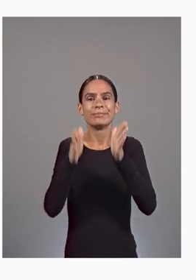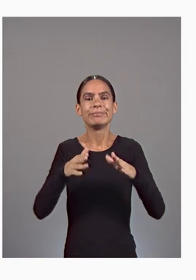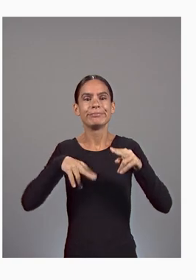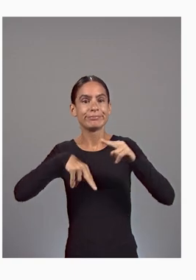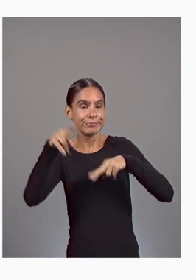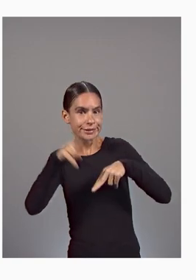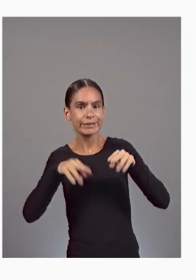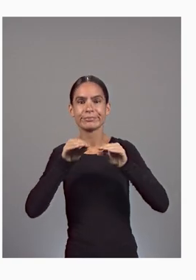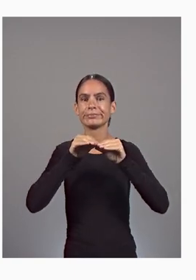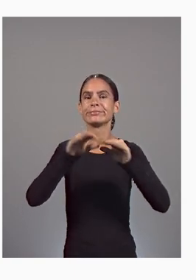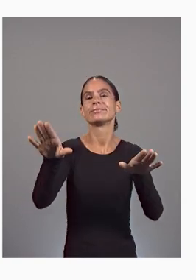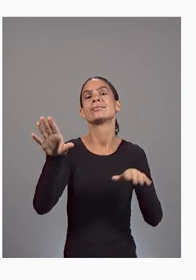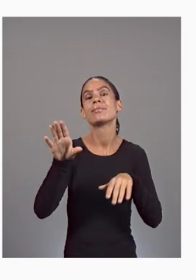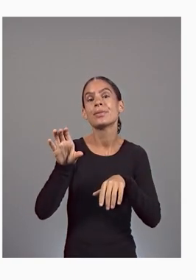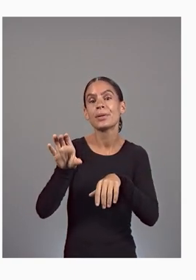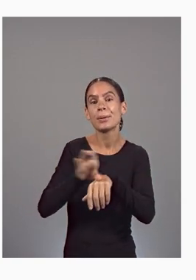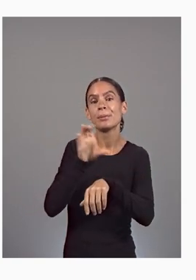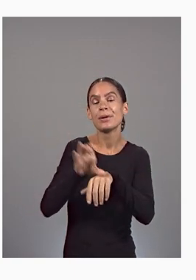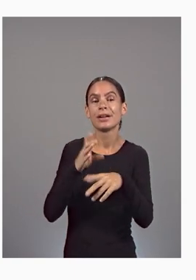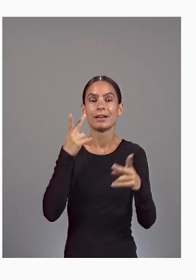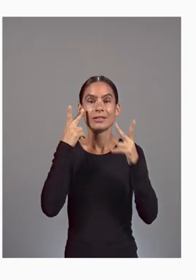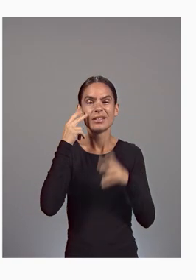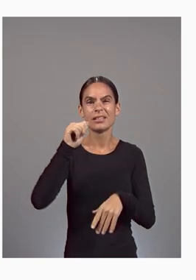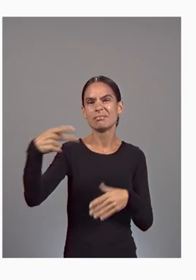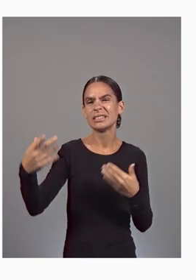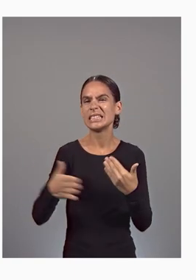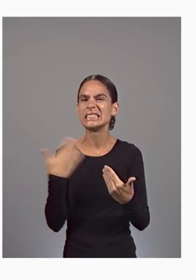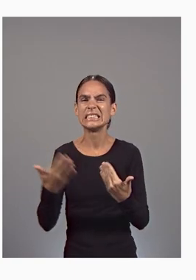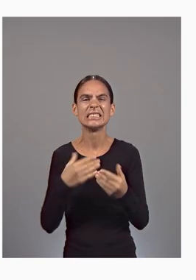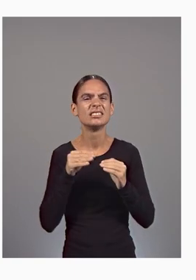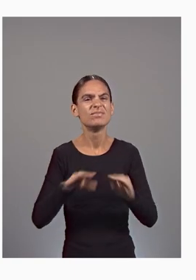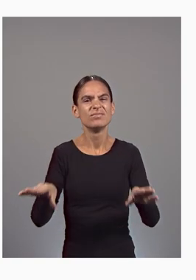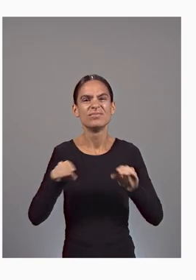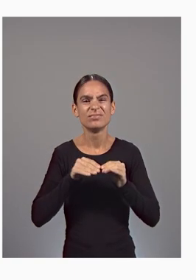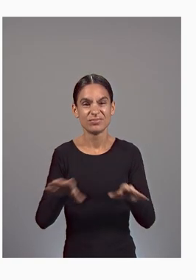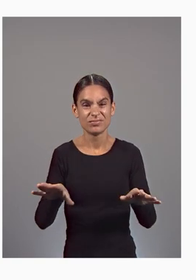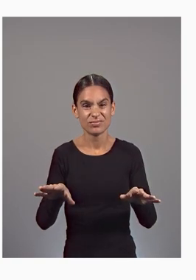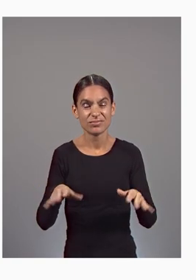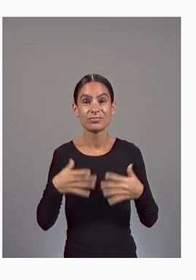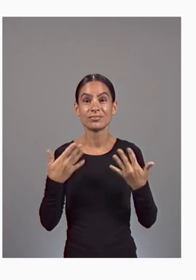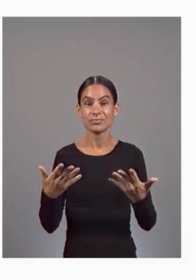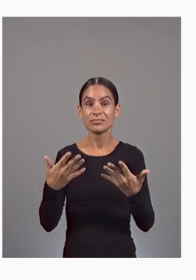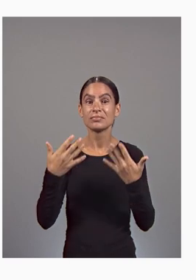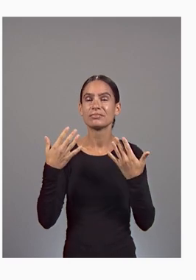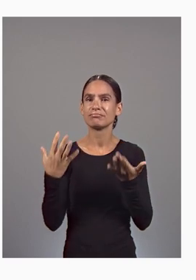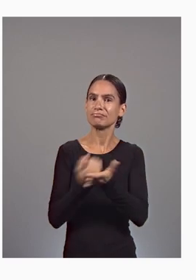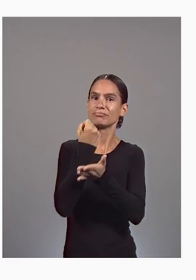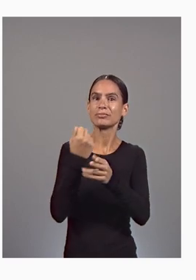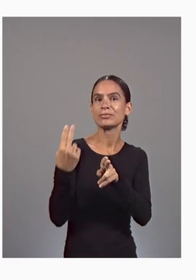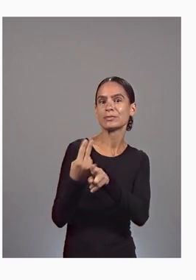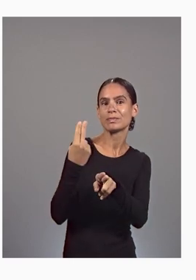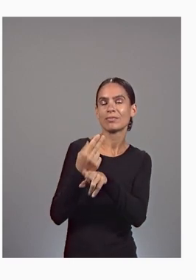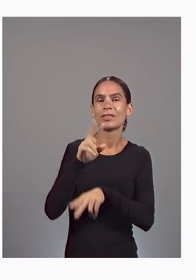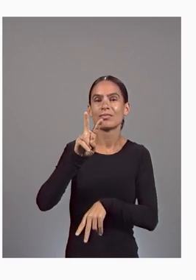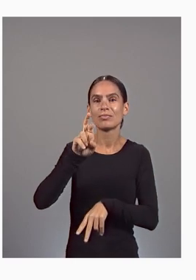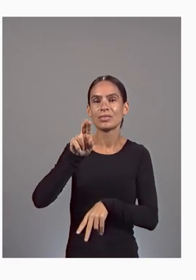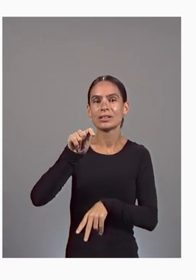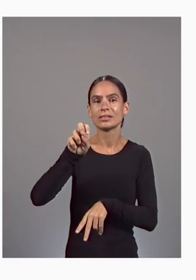deploy computer vision application easily. Let's use Vertex AI Vision for a smart city use case.